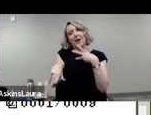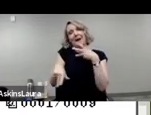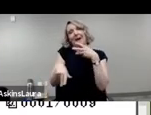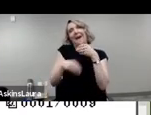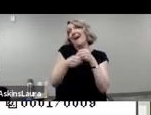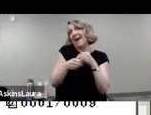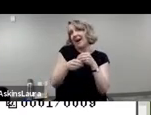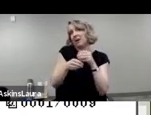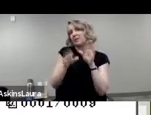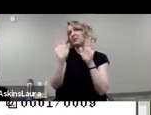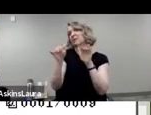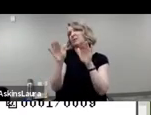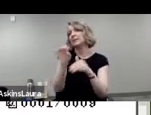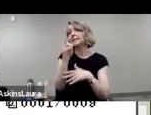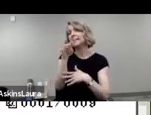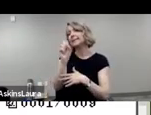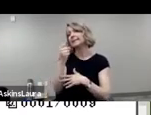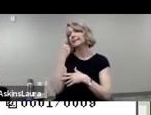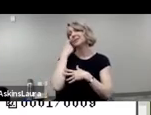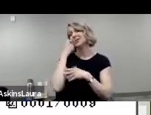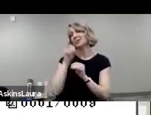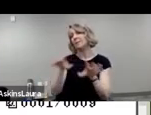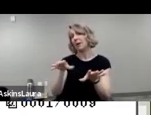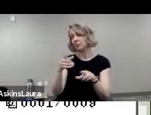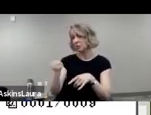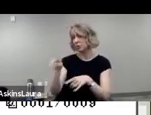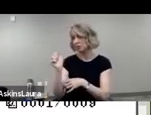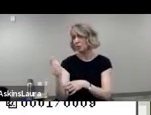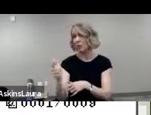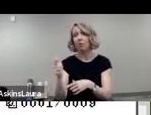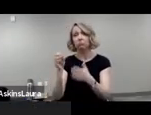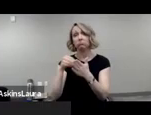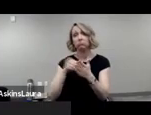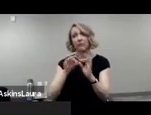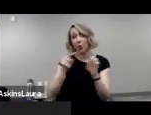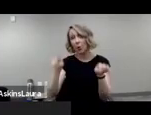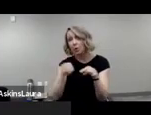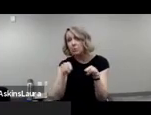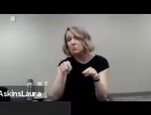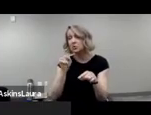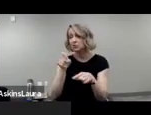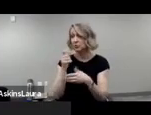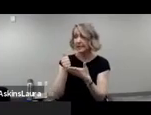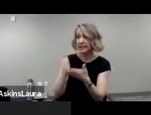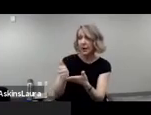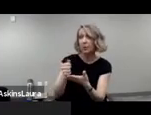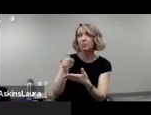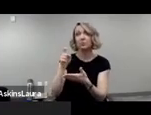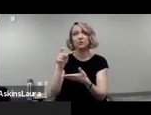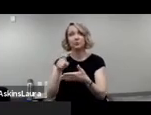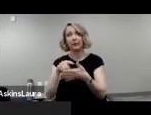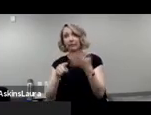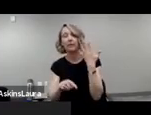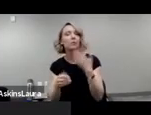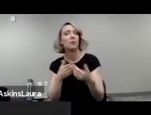oh, the census just came out. Did everybody fill out their forms? If anybody needs some help, if anybody needs any encouragement.